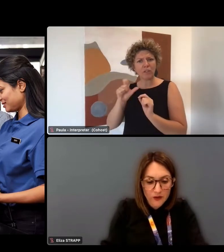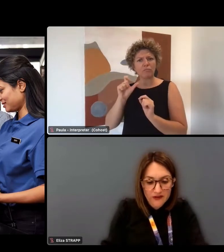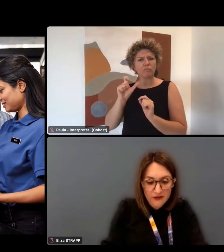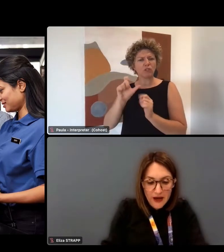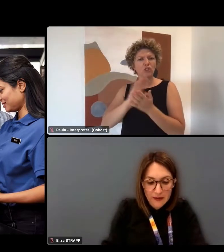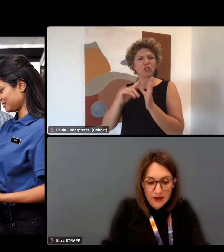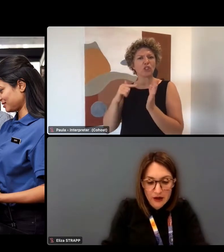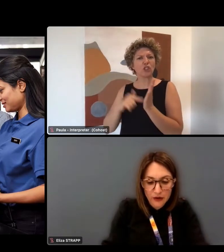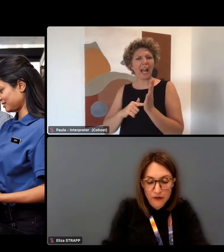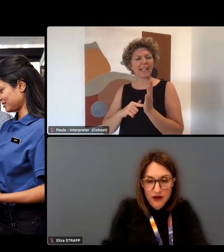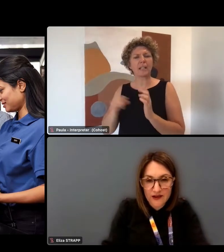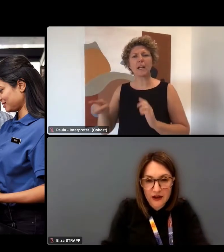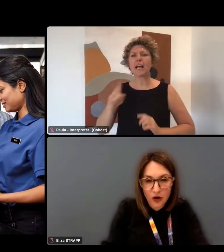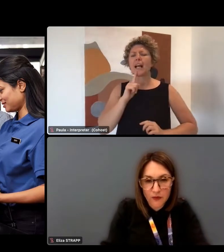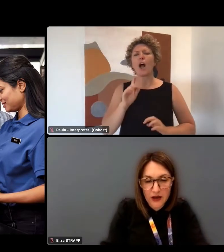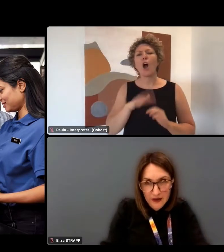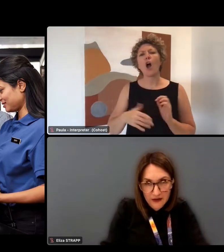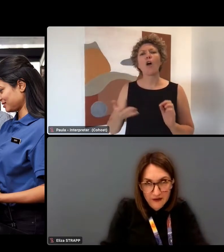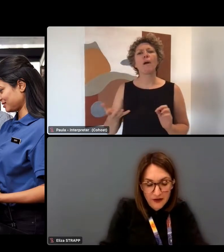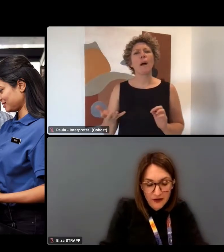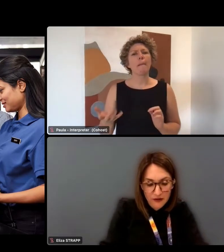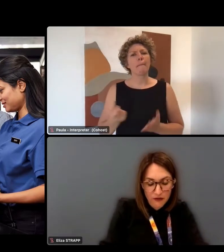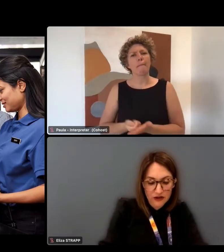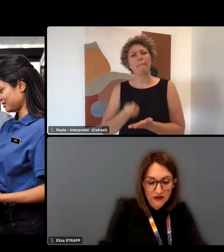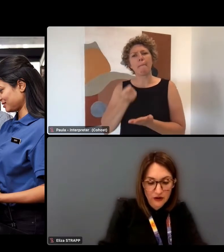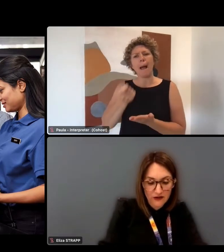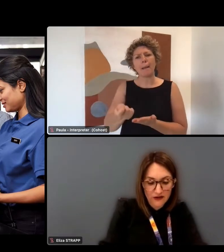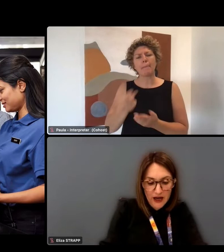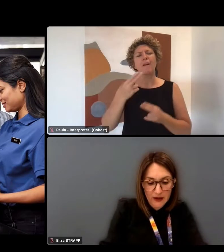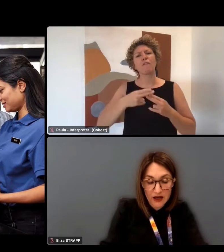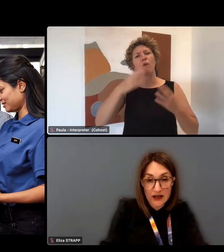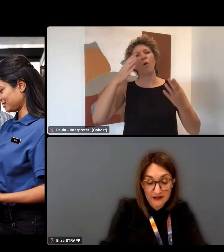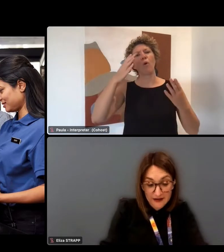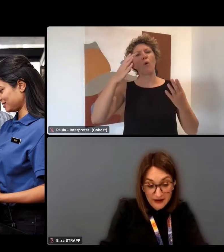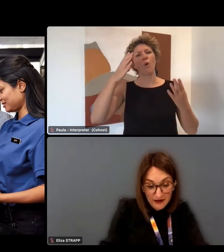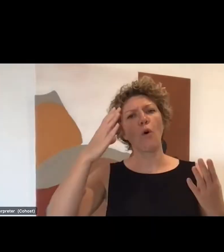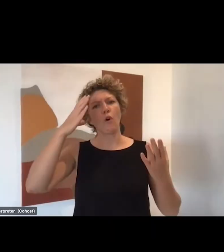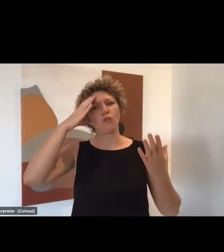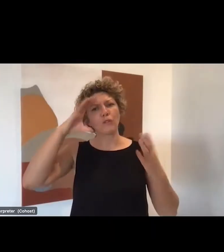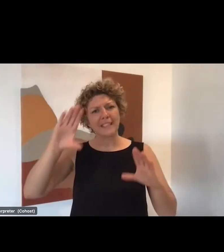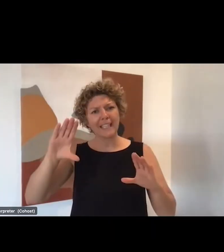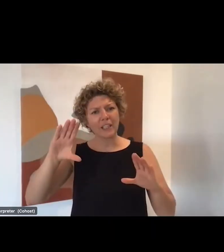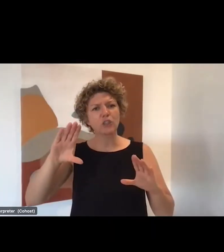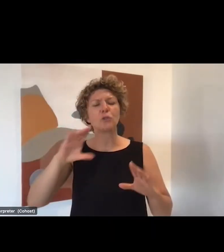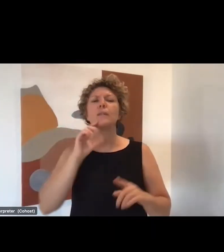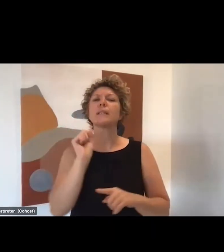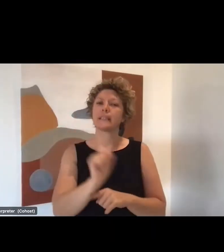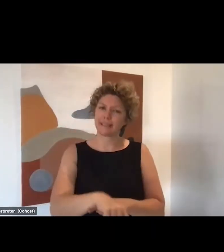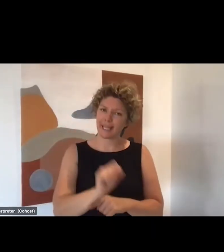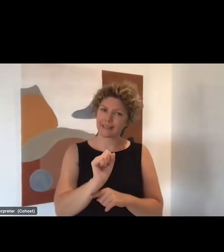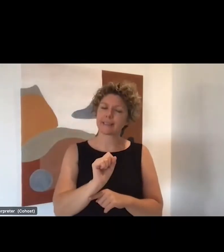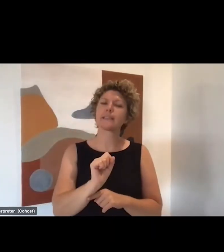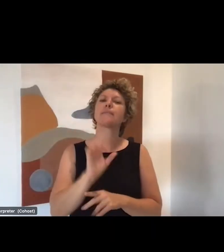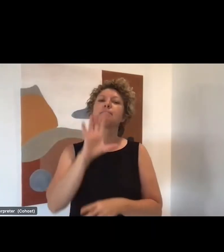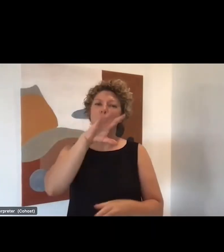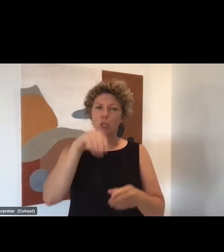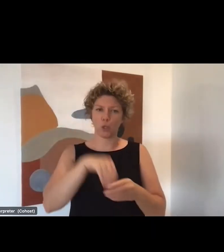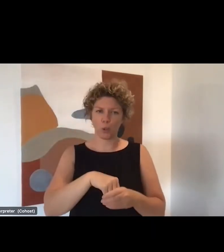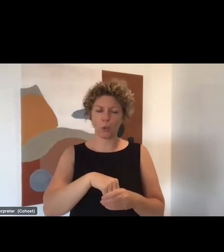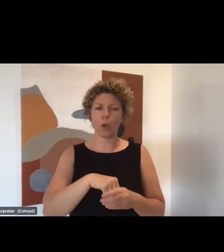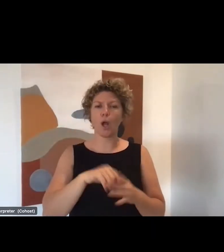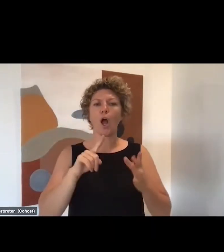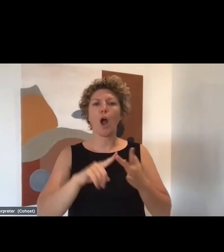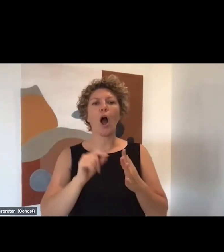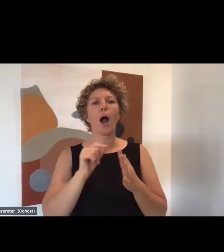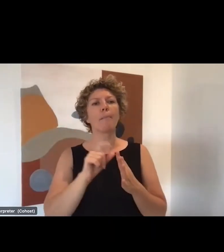One of them was, does the payment include resi and home care? This is for the registered nurses payment. Yes, it does. And do IPC leads